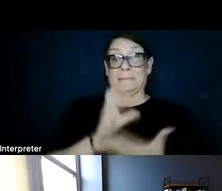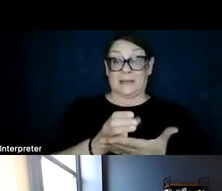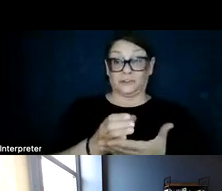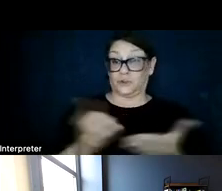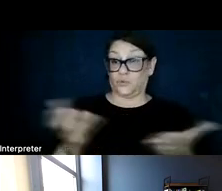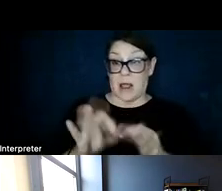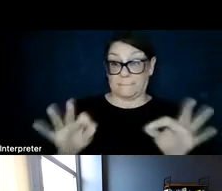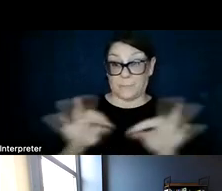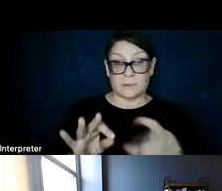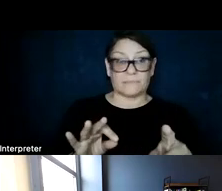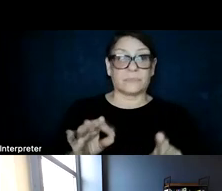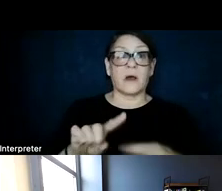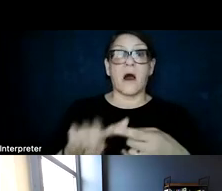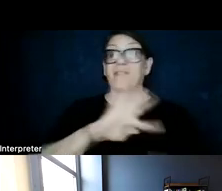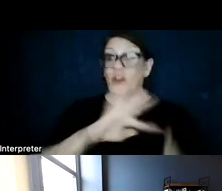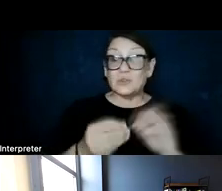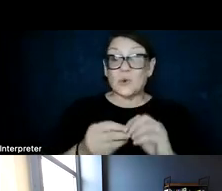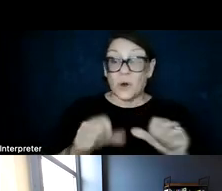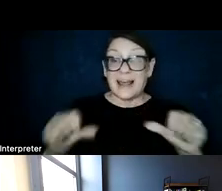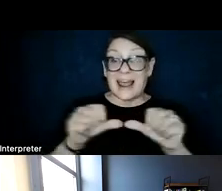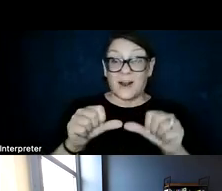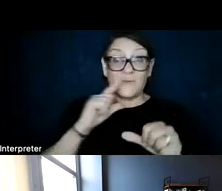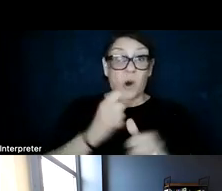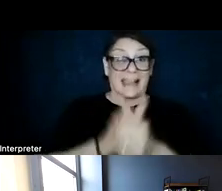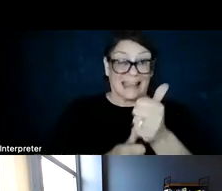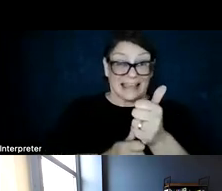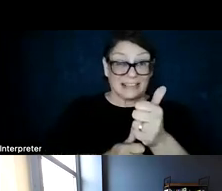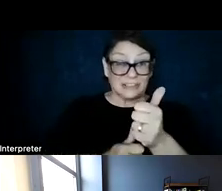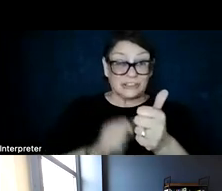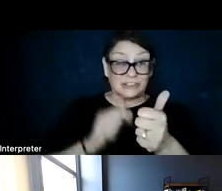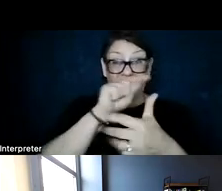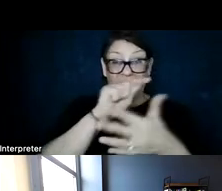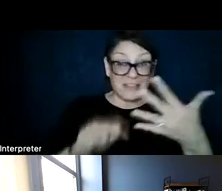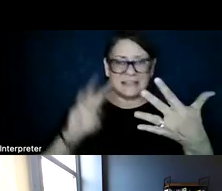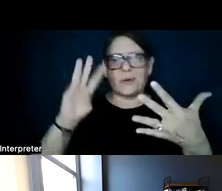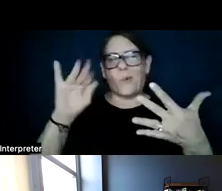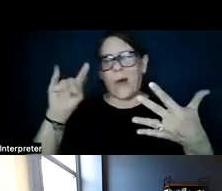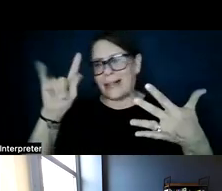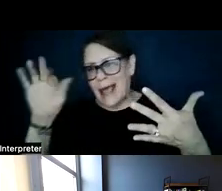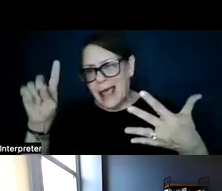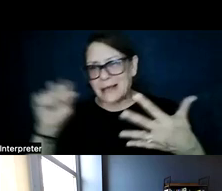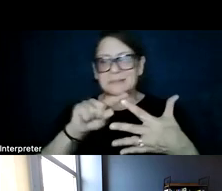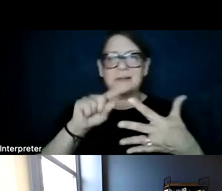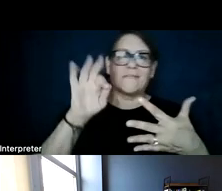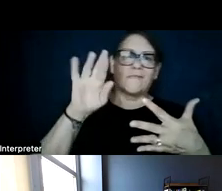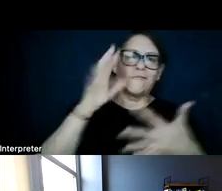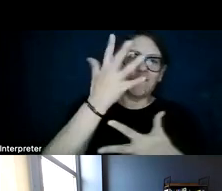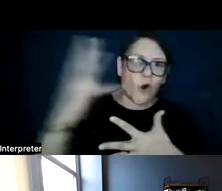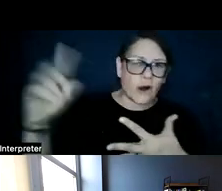that of the total area of each of these intact wetlands, forest areas in